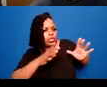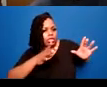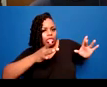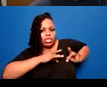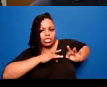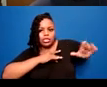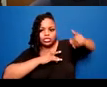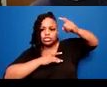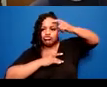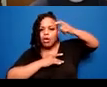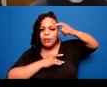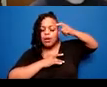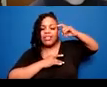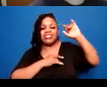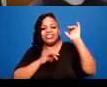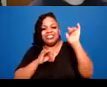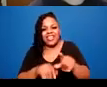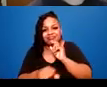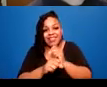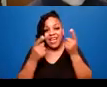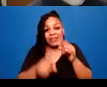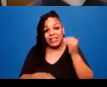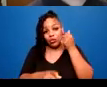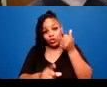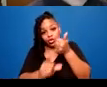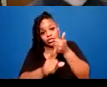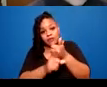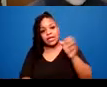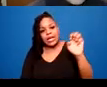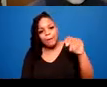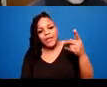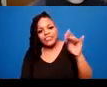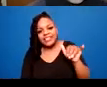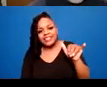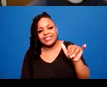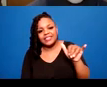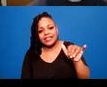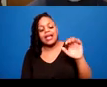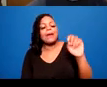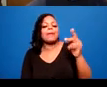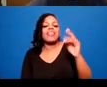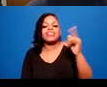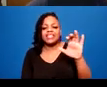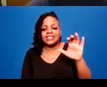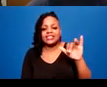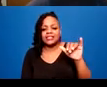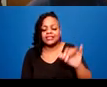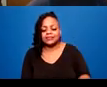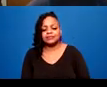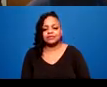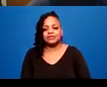empathetic person. So when you build care, try to look after your own